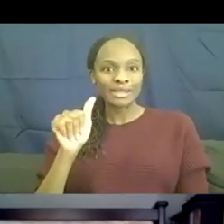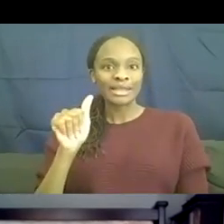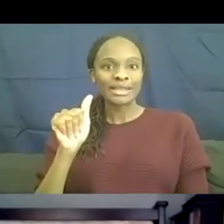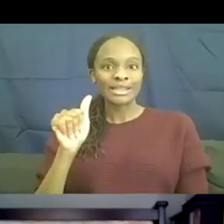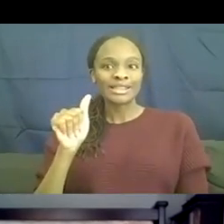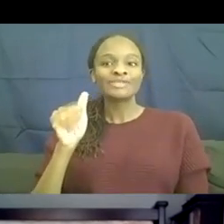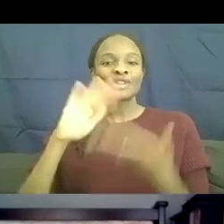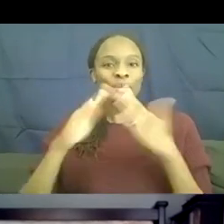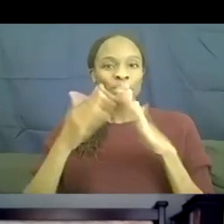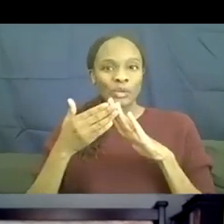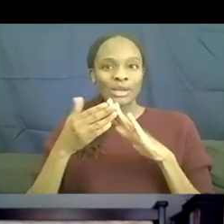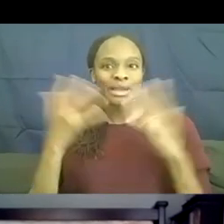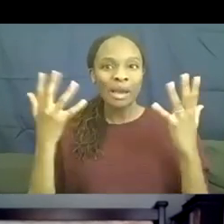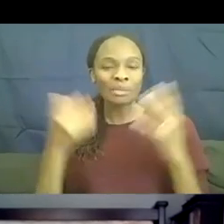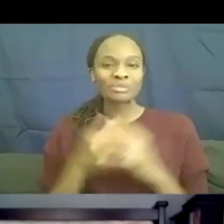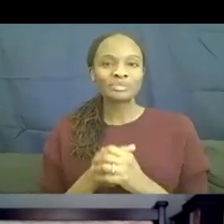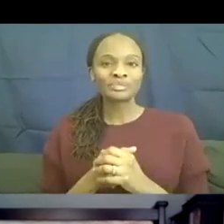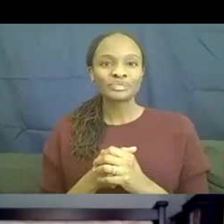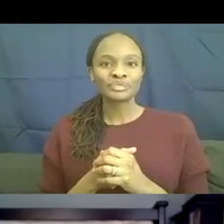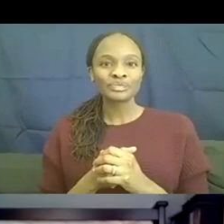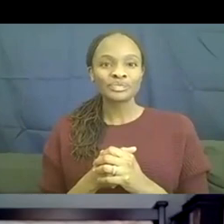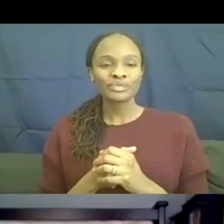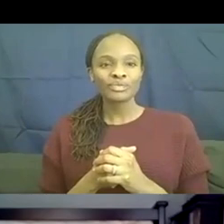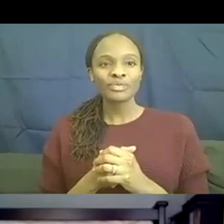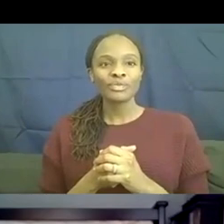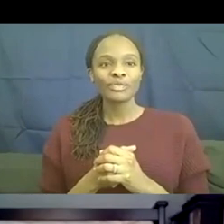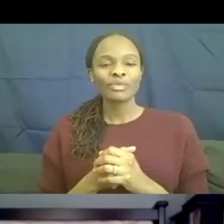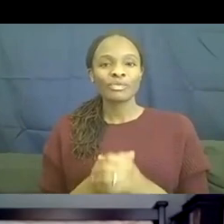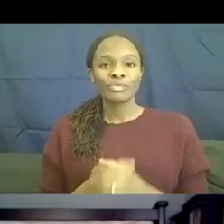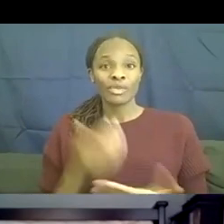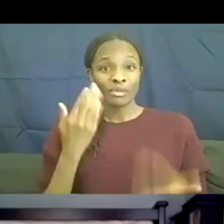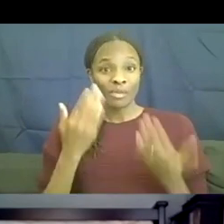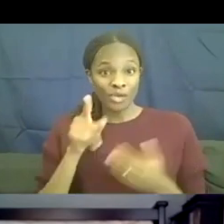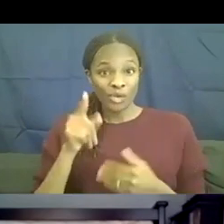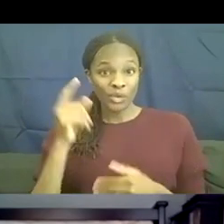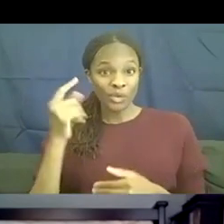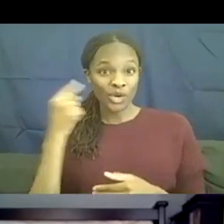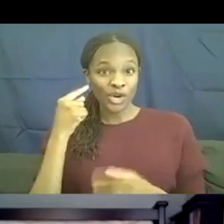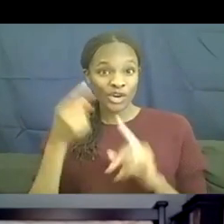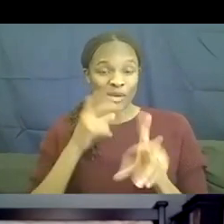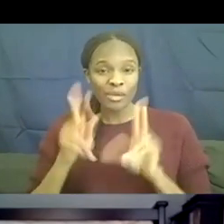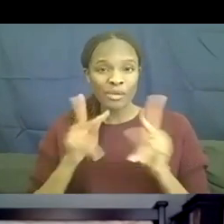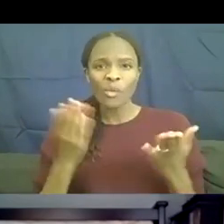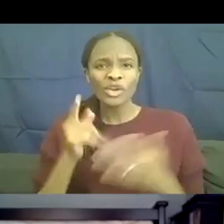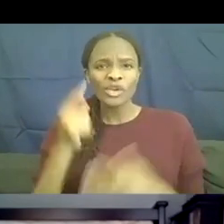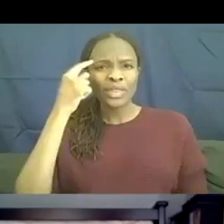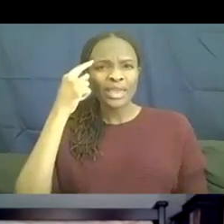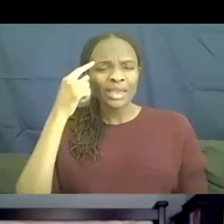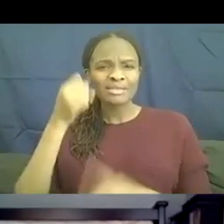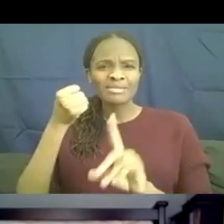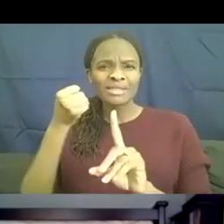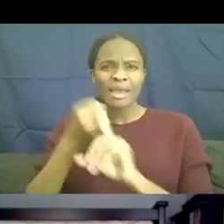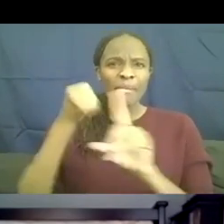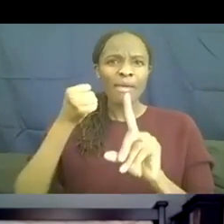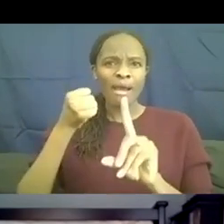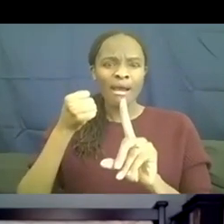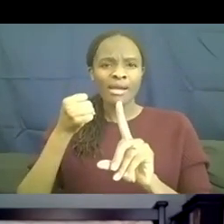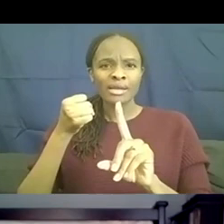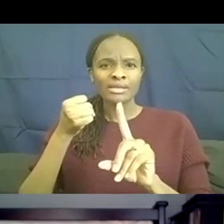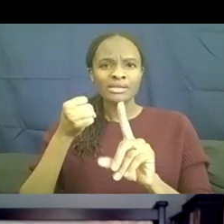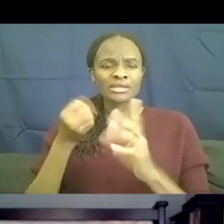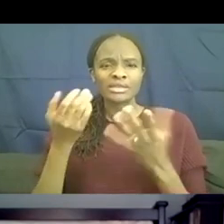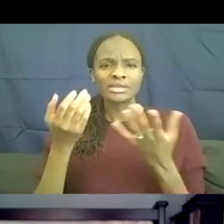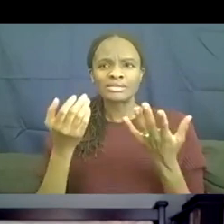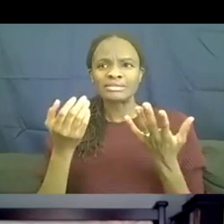Um, when you, you know, you must've heard from people. So what do you think the impact of born this way was,